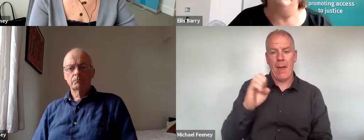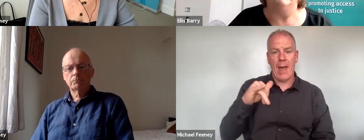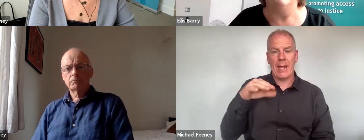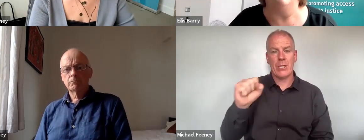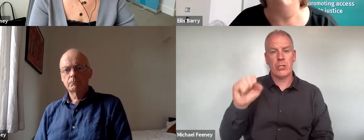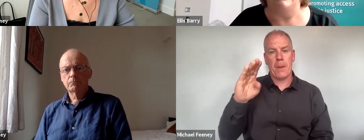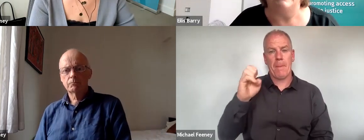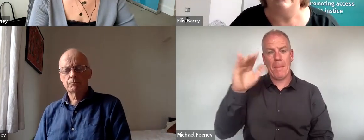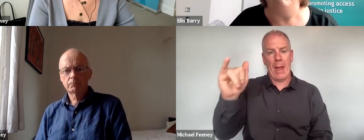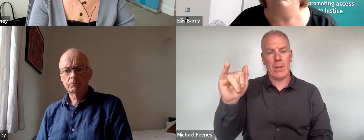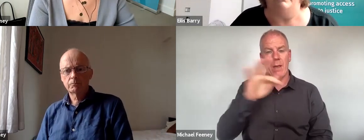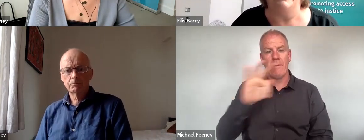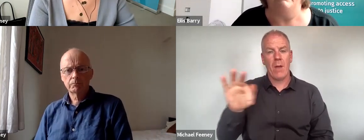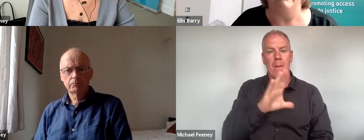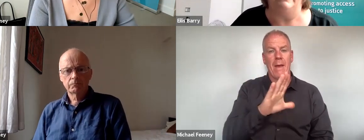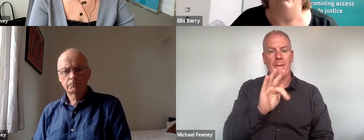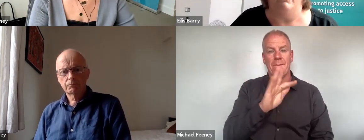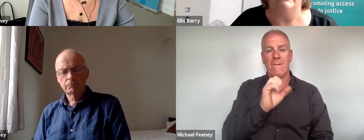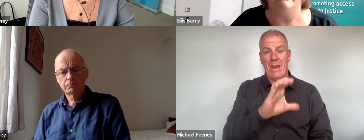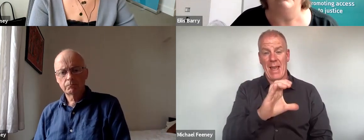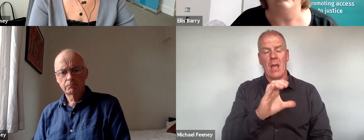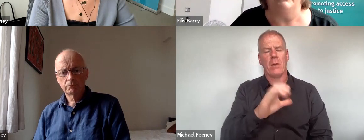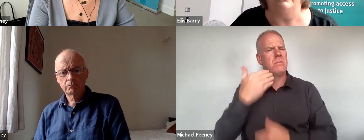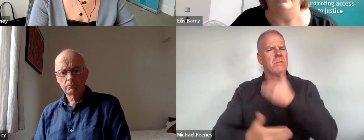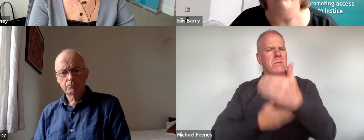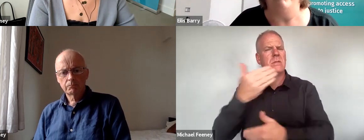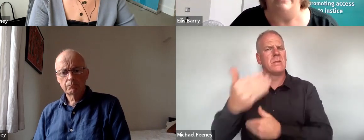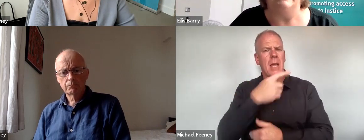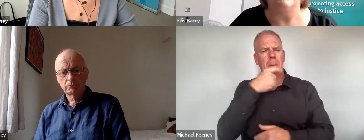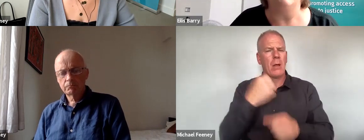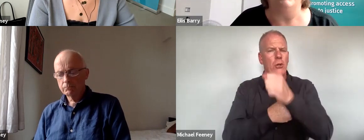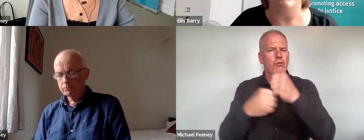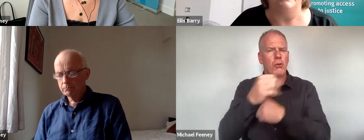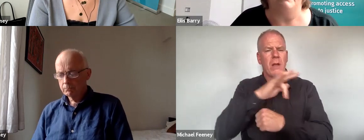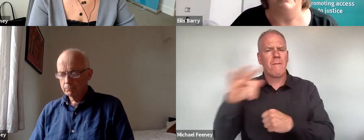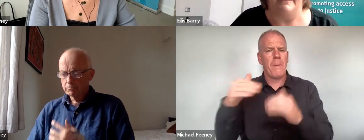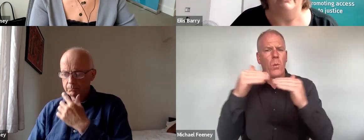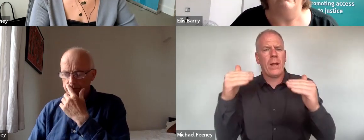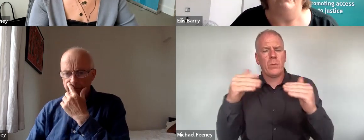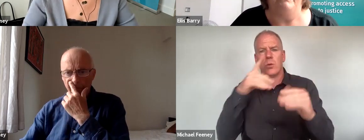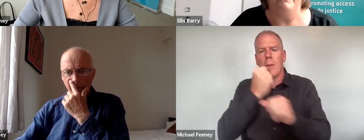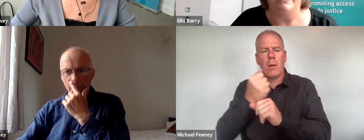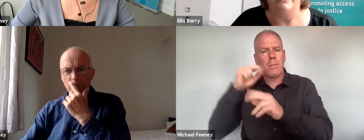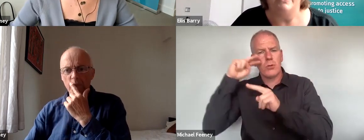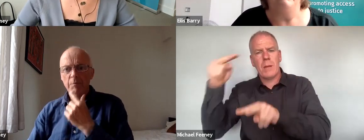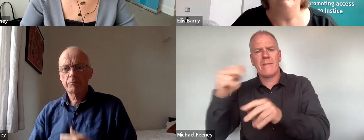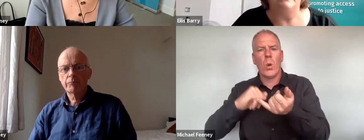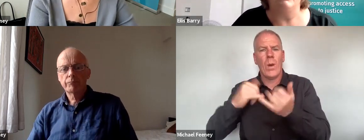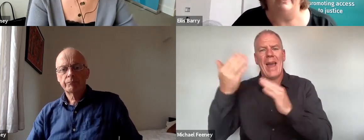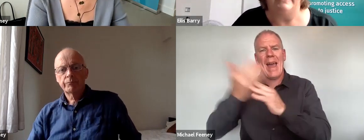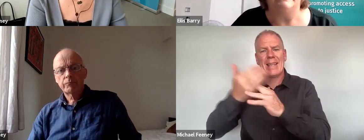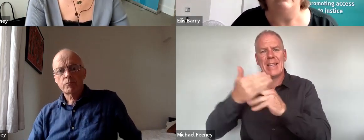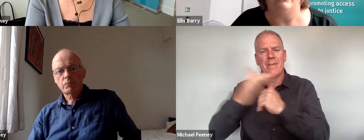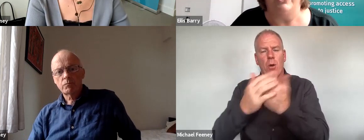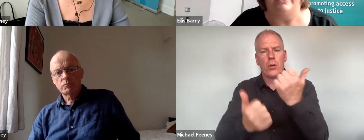and I'd like to start by saying a few words about the equality infrastructure from an access to justice perspective. There